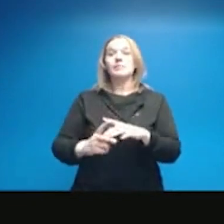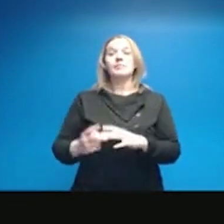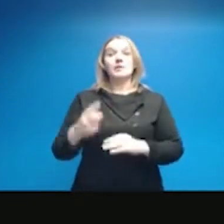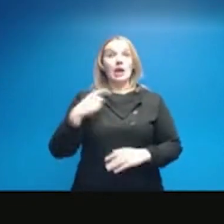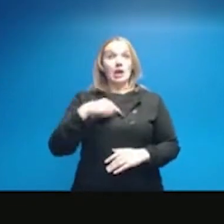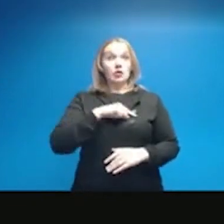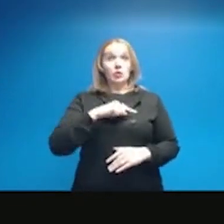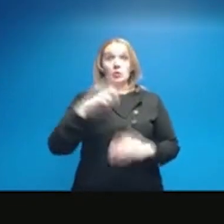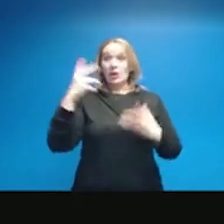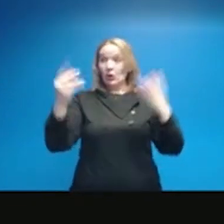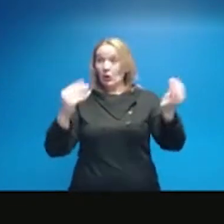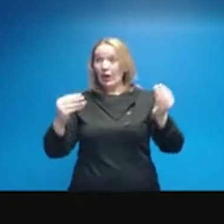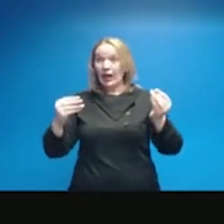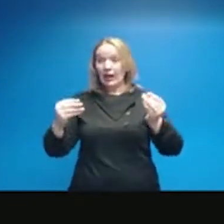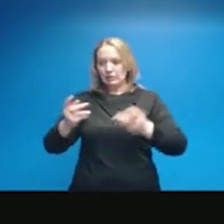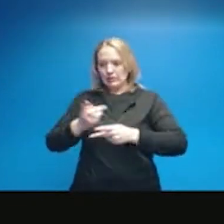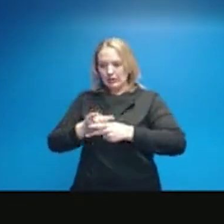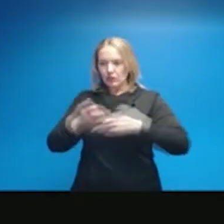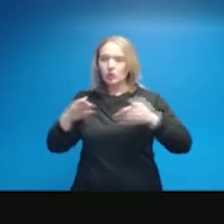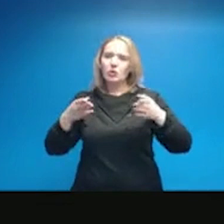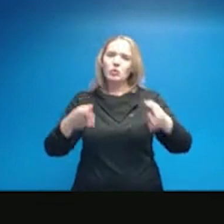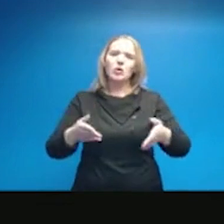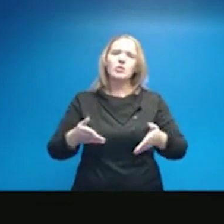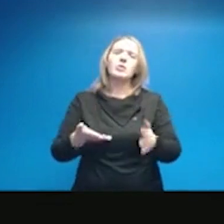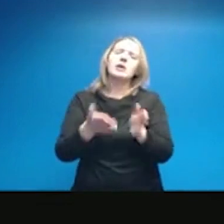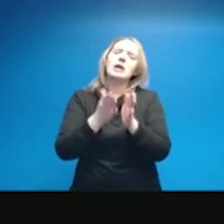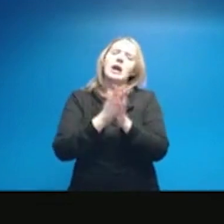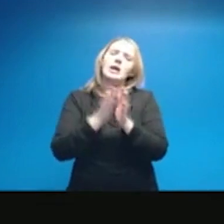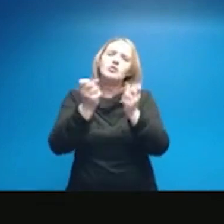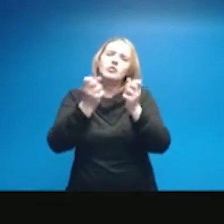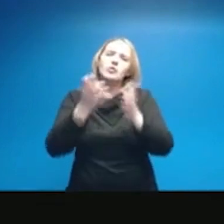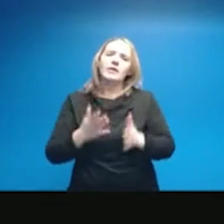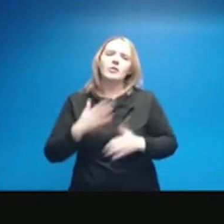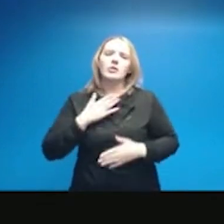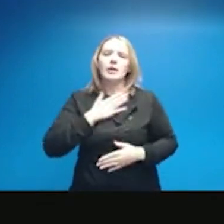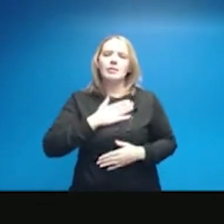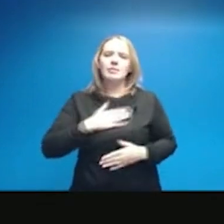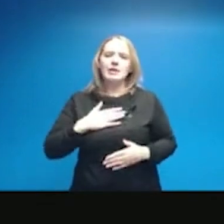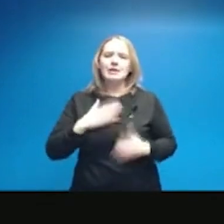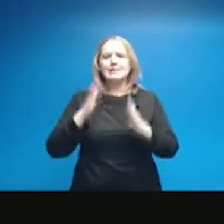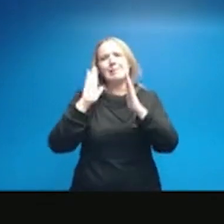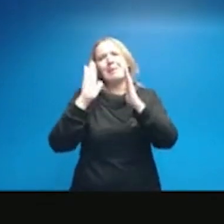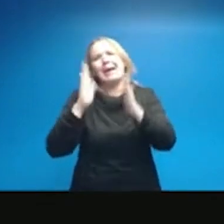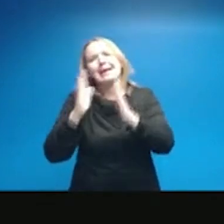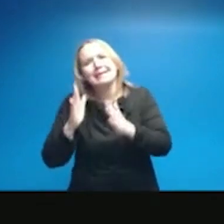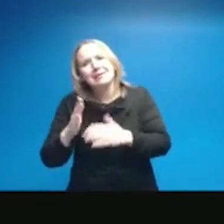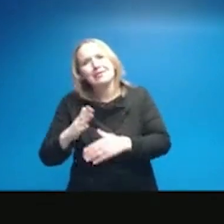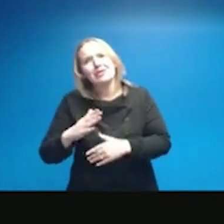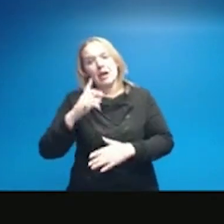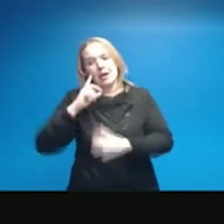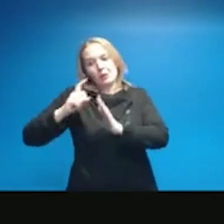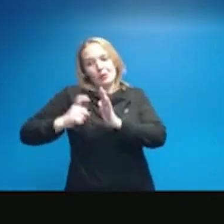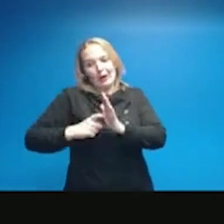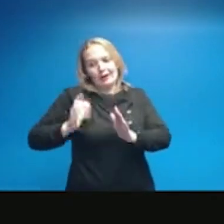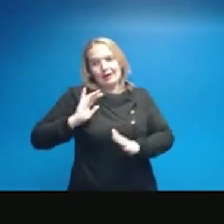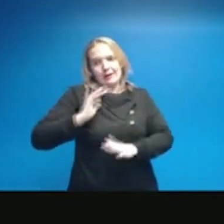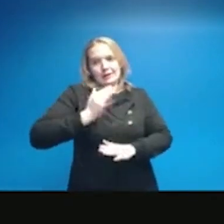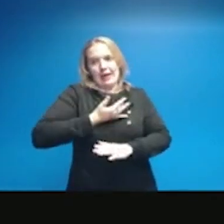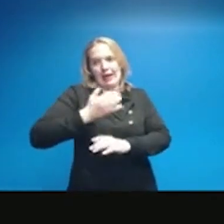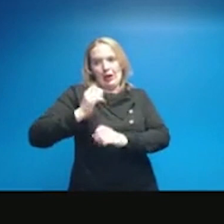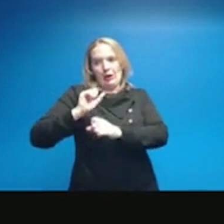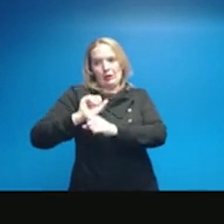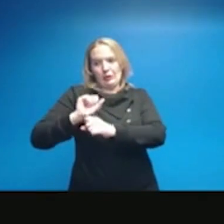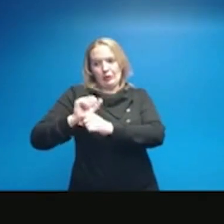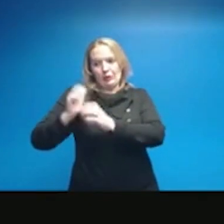there pretreating, we are asking motorists to just pay attention and to please be aware of where our